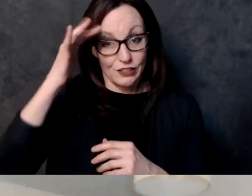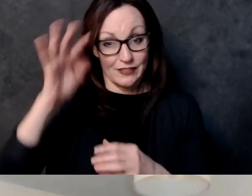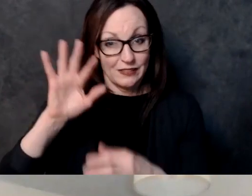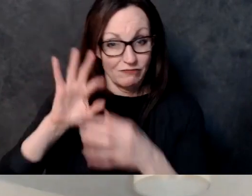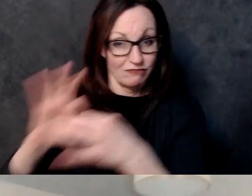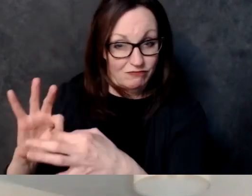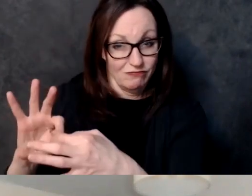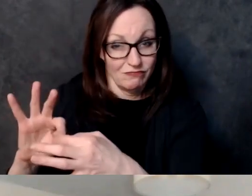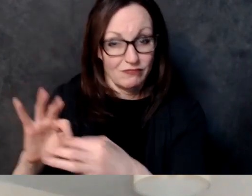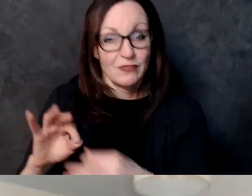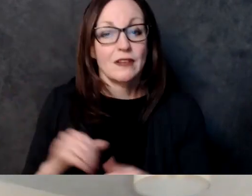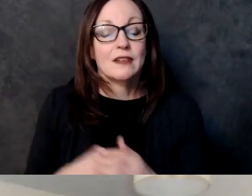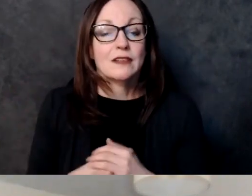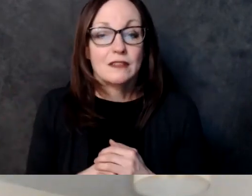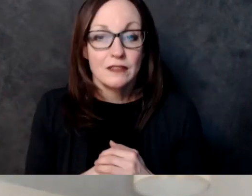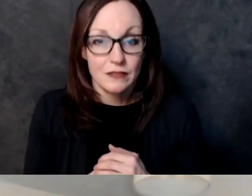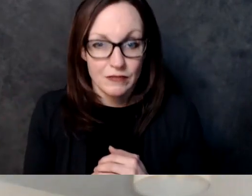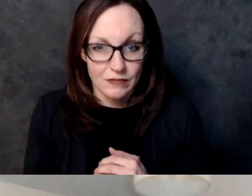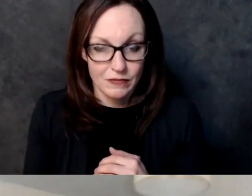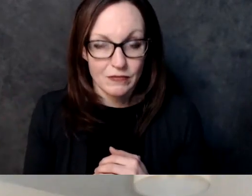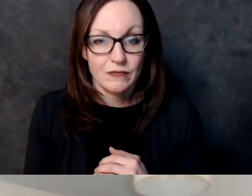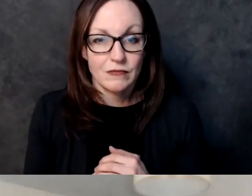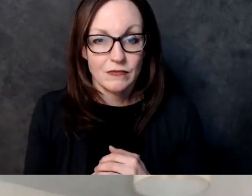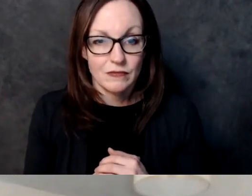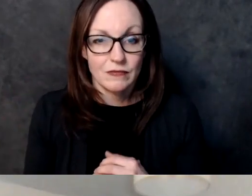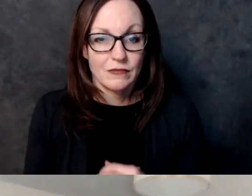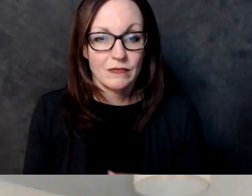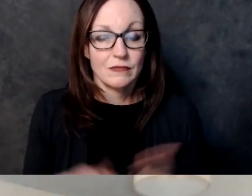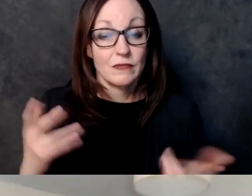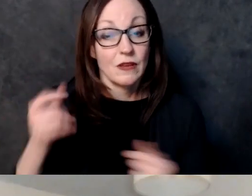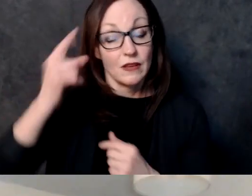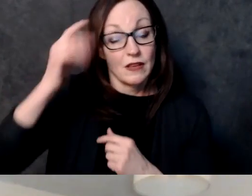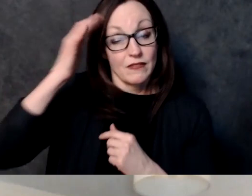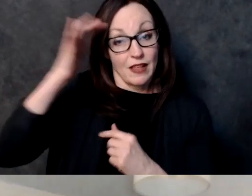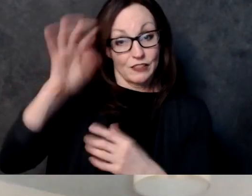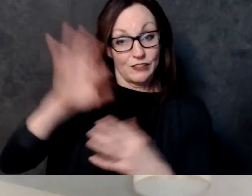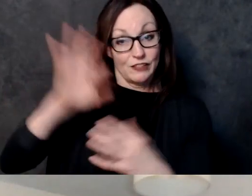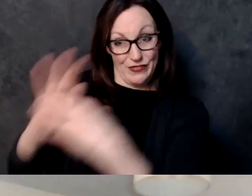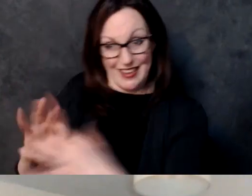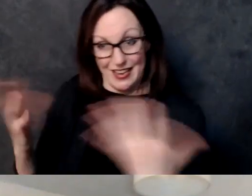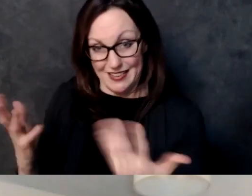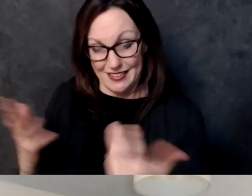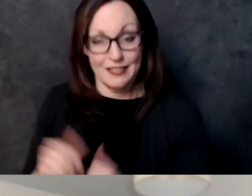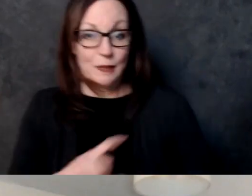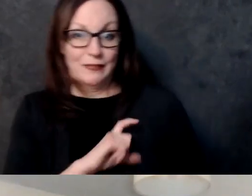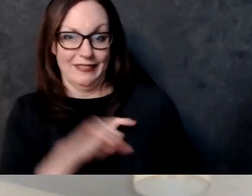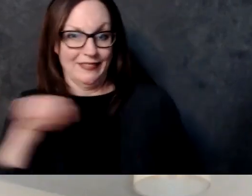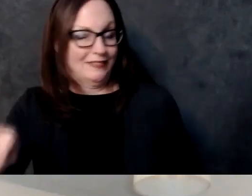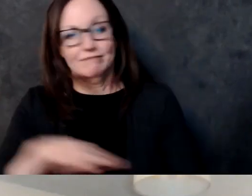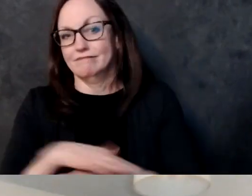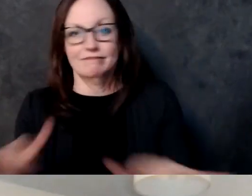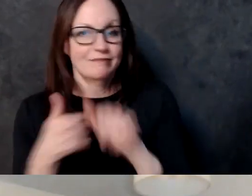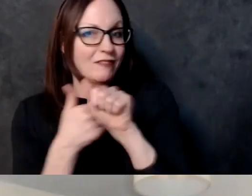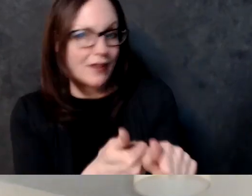official police started um there's kind of like two general schools of thought on the spectrum and then people lie in the middle the kind of